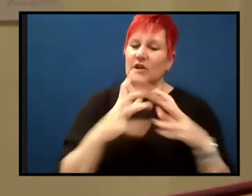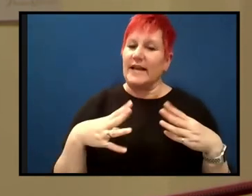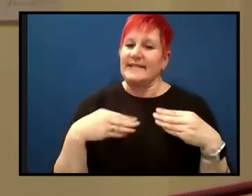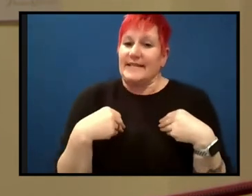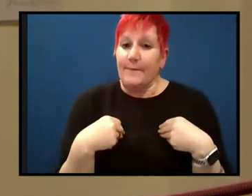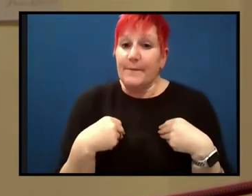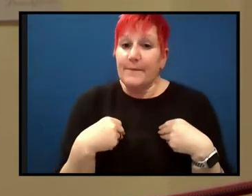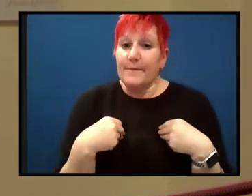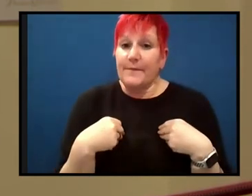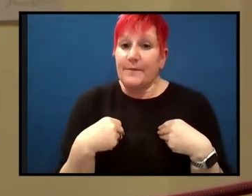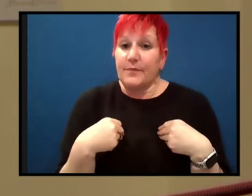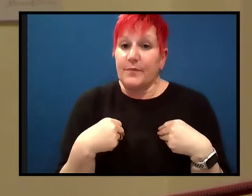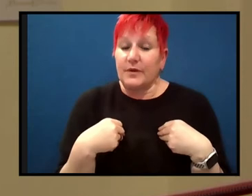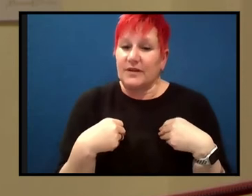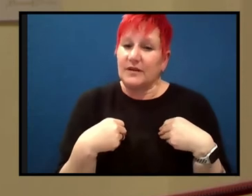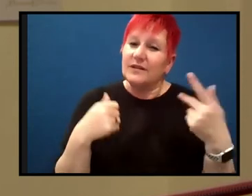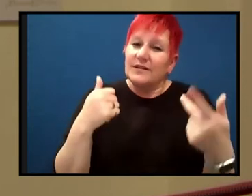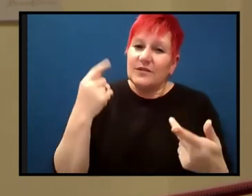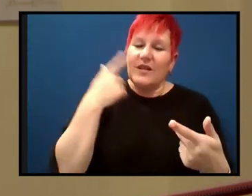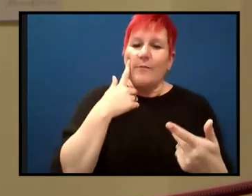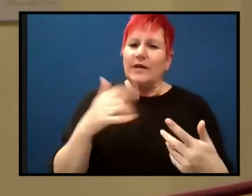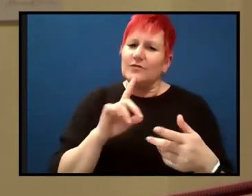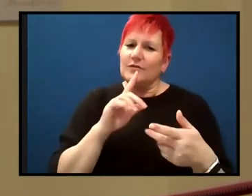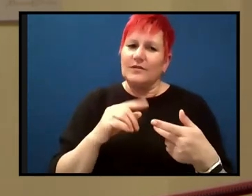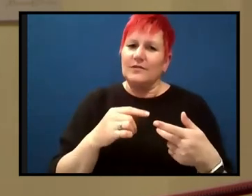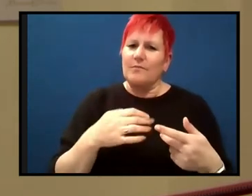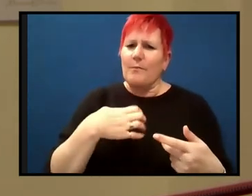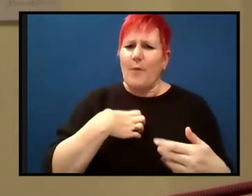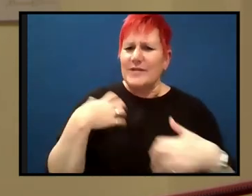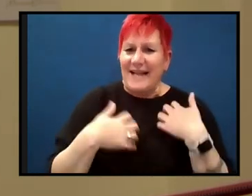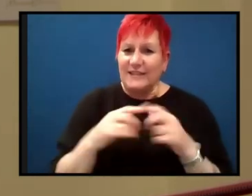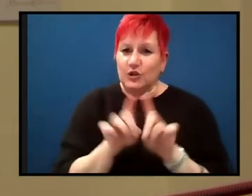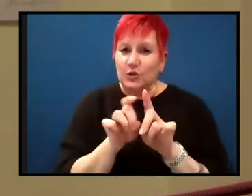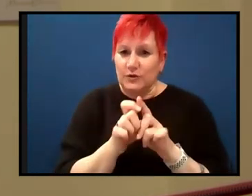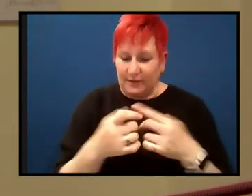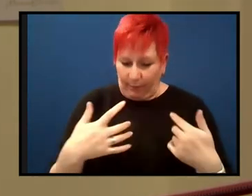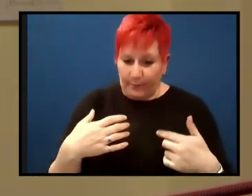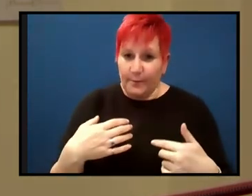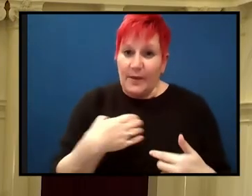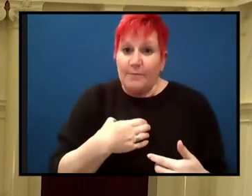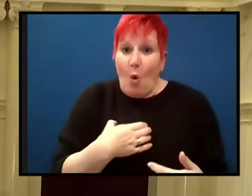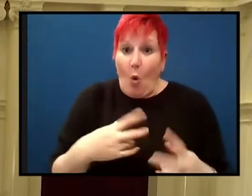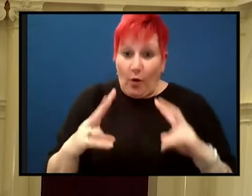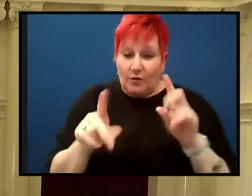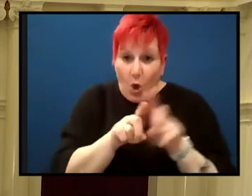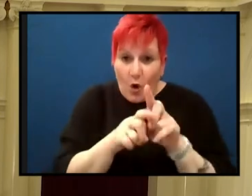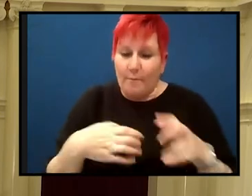it's actually exciting because you think, yes, there's more, there's more to it than, than I saw. Bill, you wanted to jump in? ask, um, I